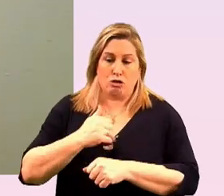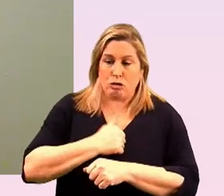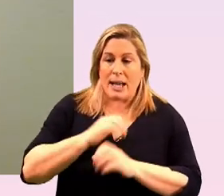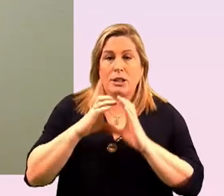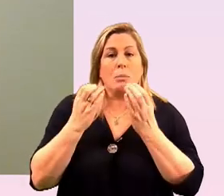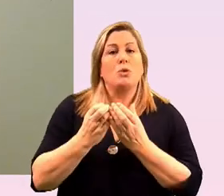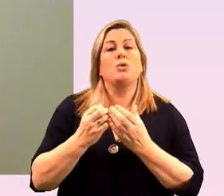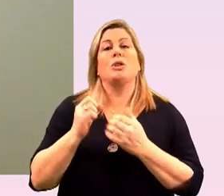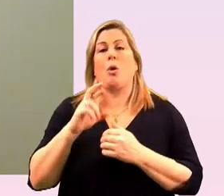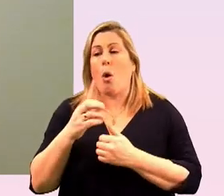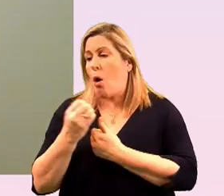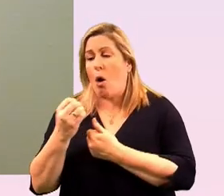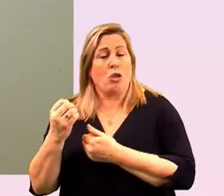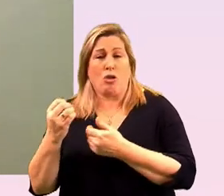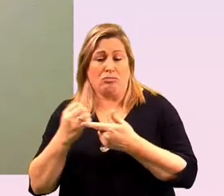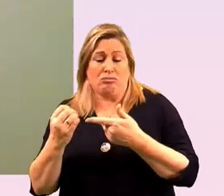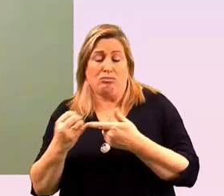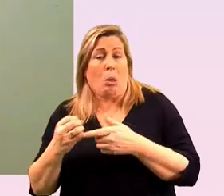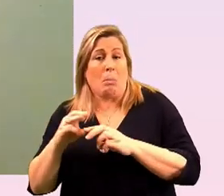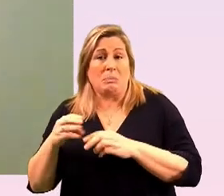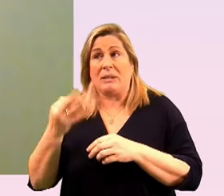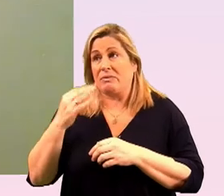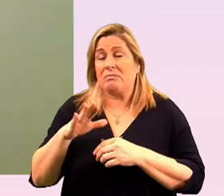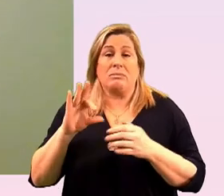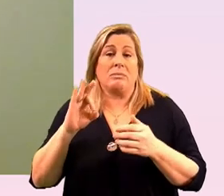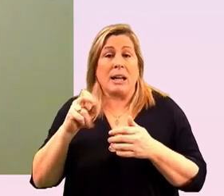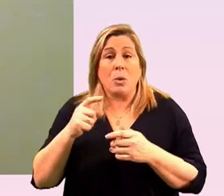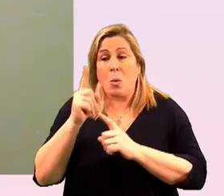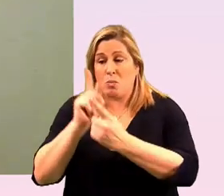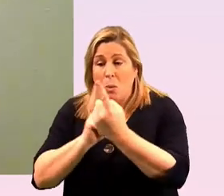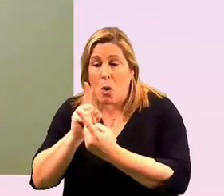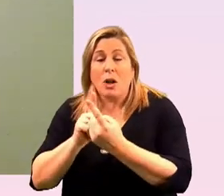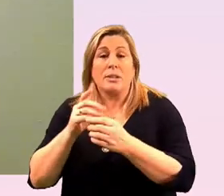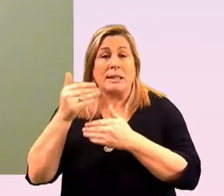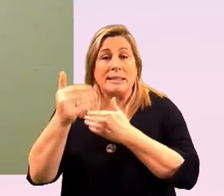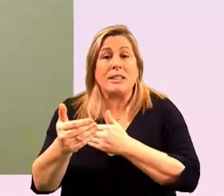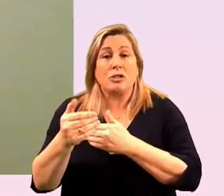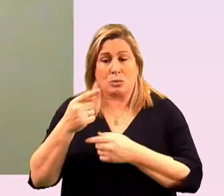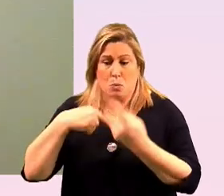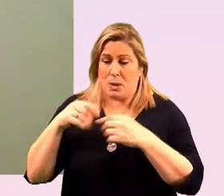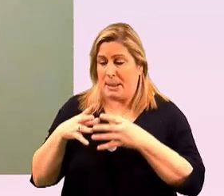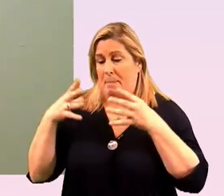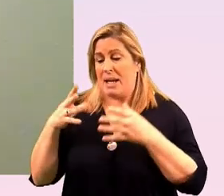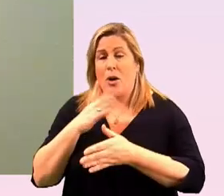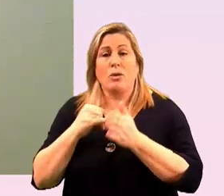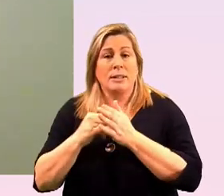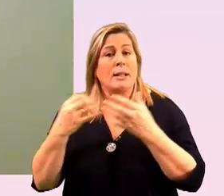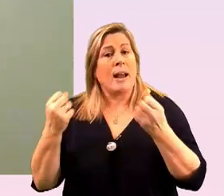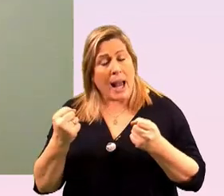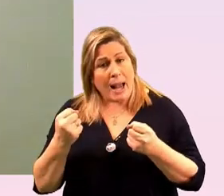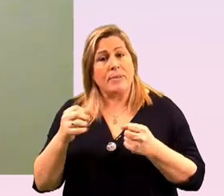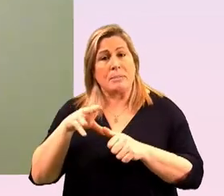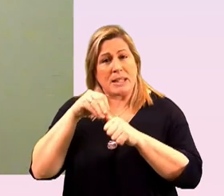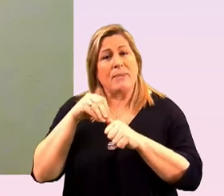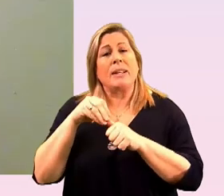or elements of the community um if we're looking at lgbt 101 sessions so we as a big organization have a tendency to go to